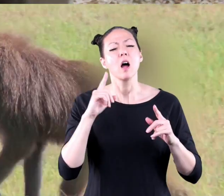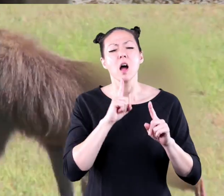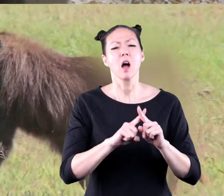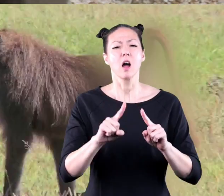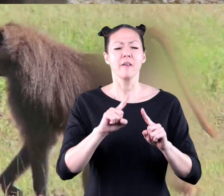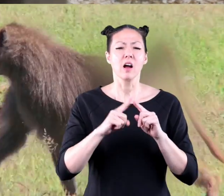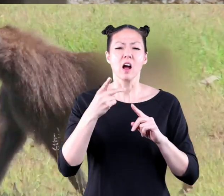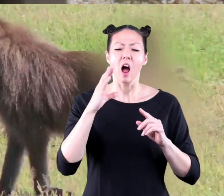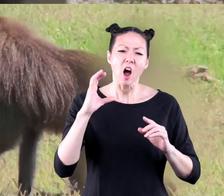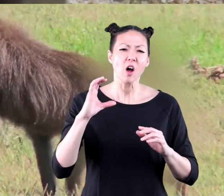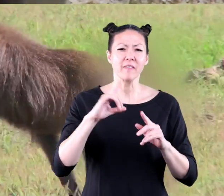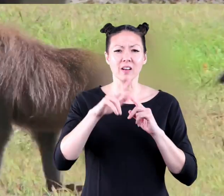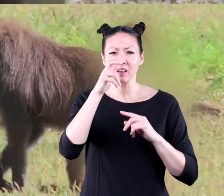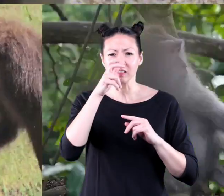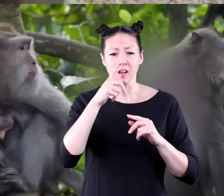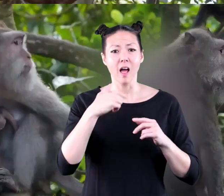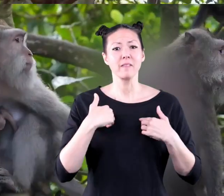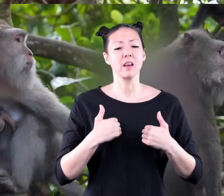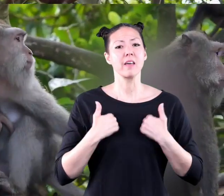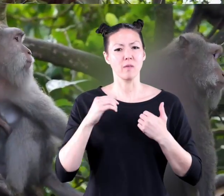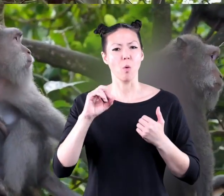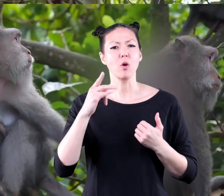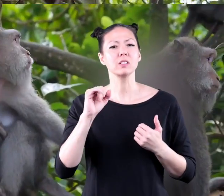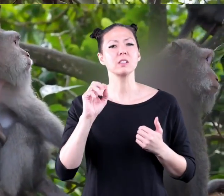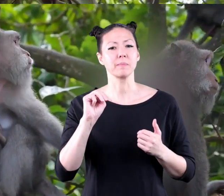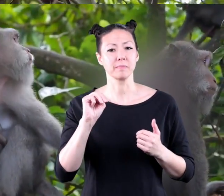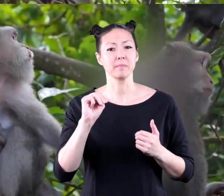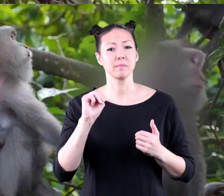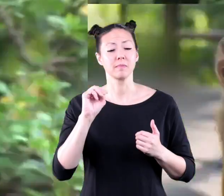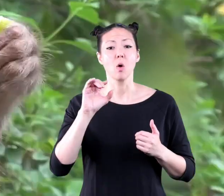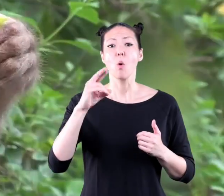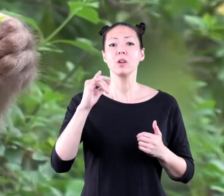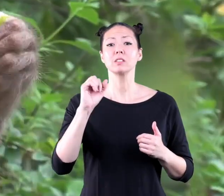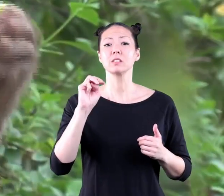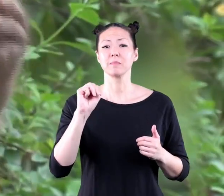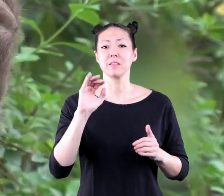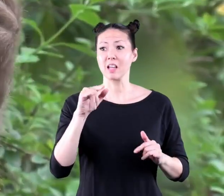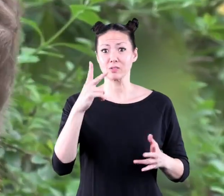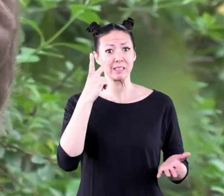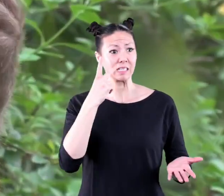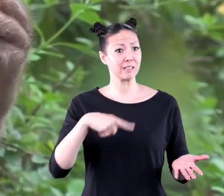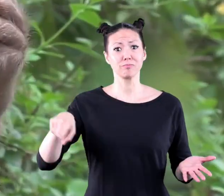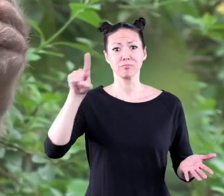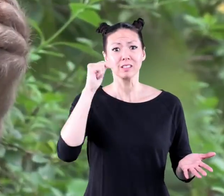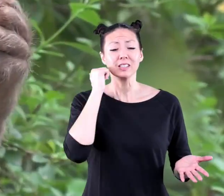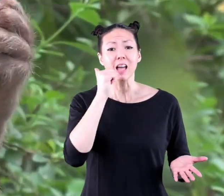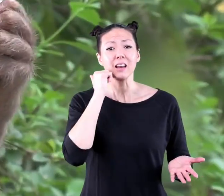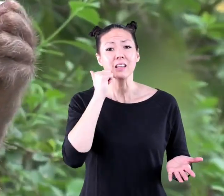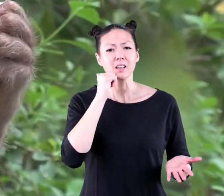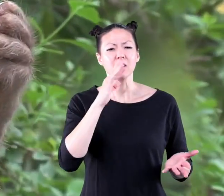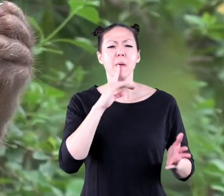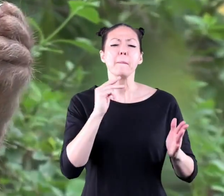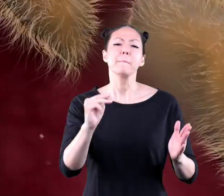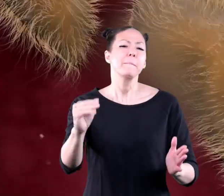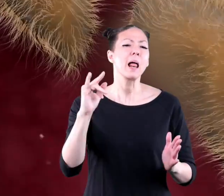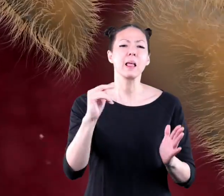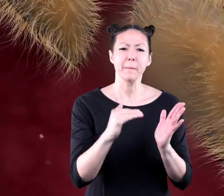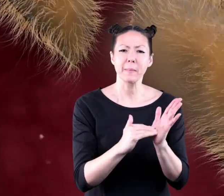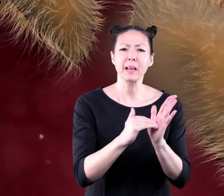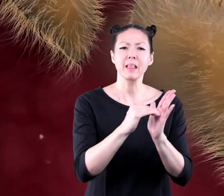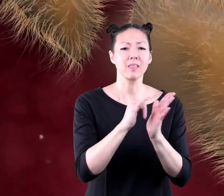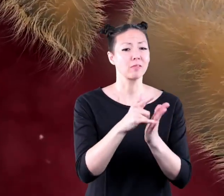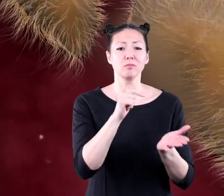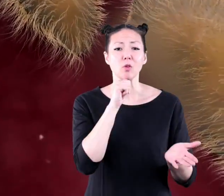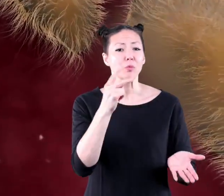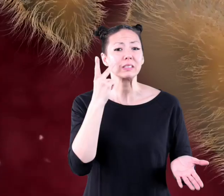there are hundreds of species for each of those organisms that's just the organism that you see daily there are